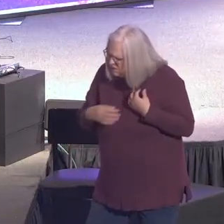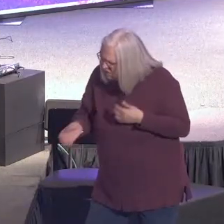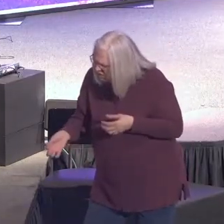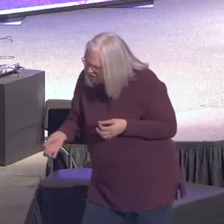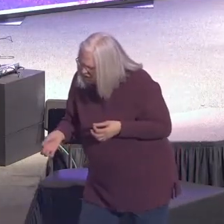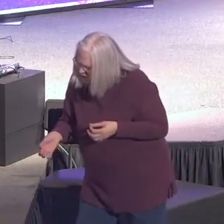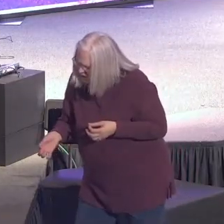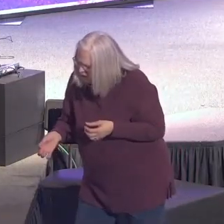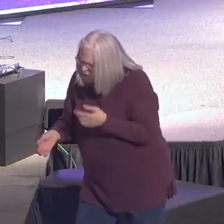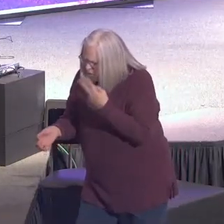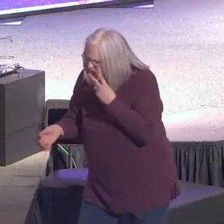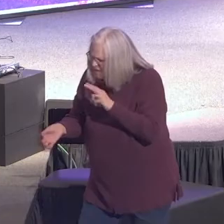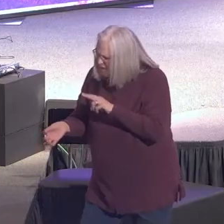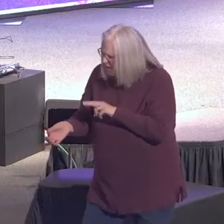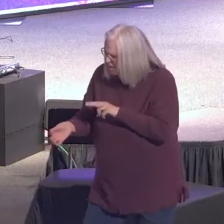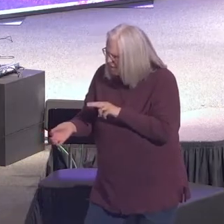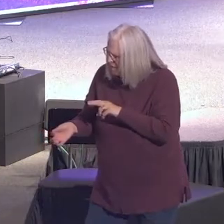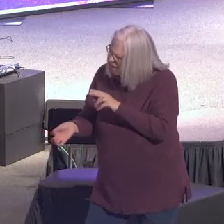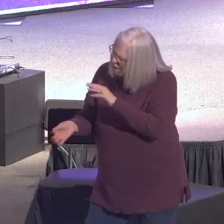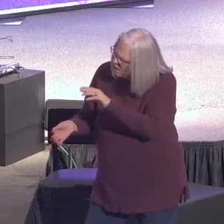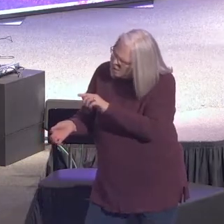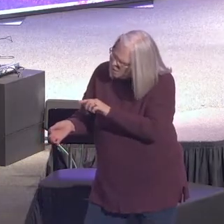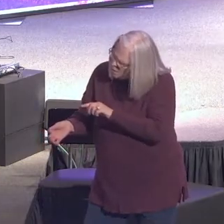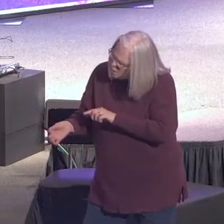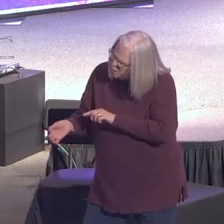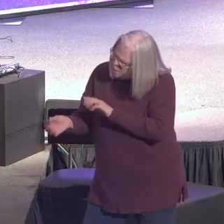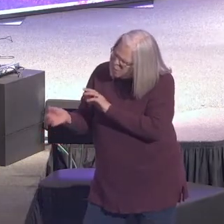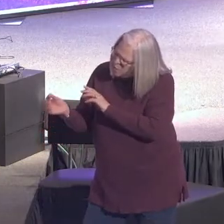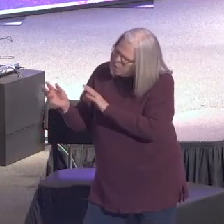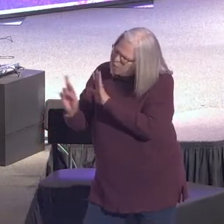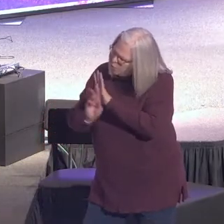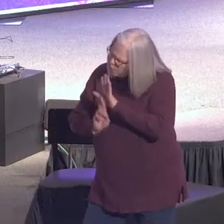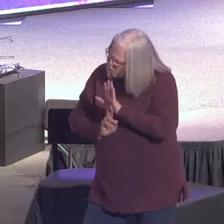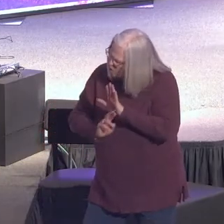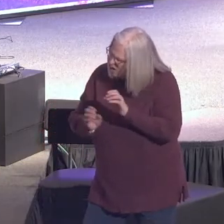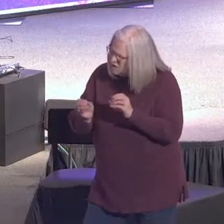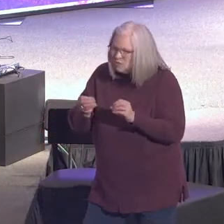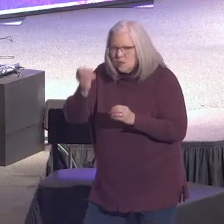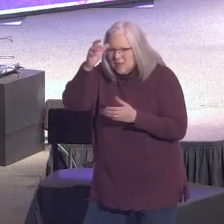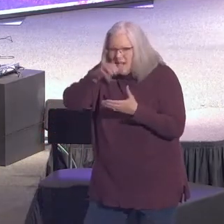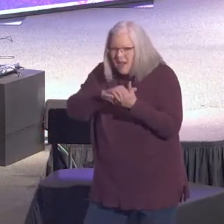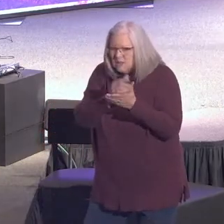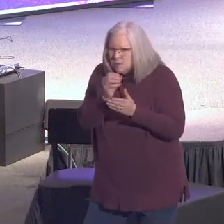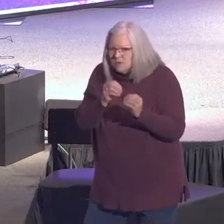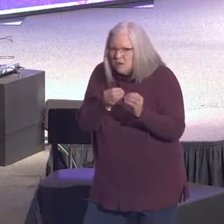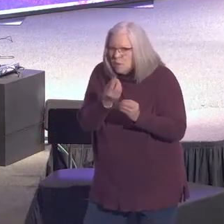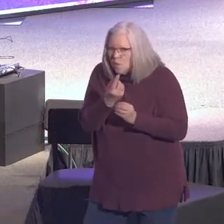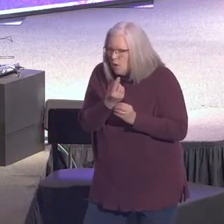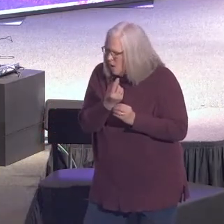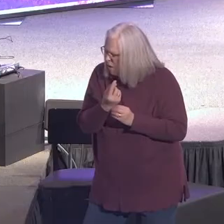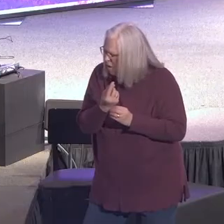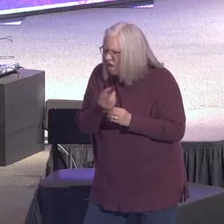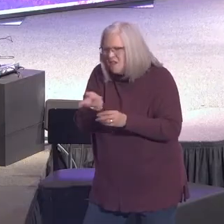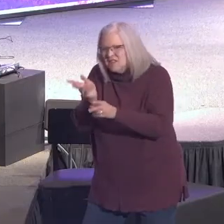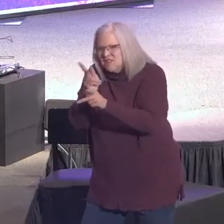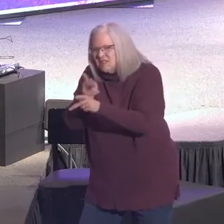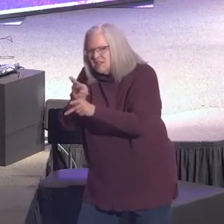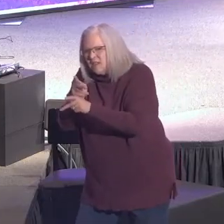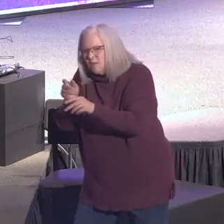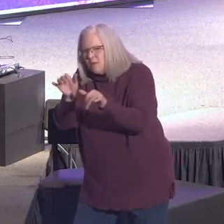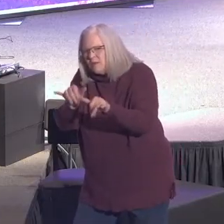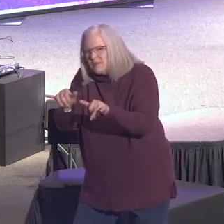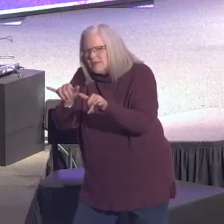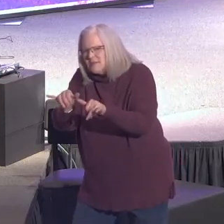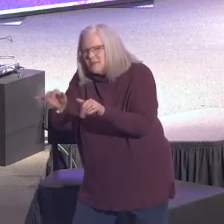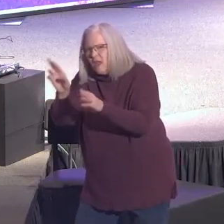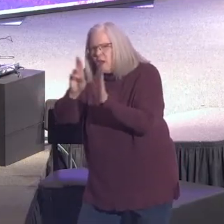realizes as she goes through those rules that she had with husband number one, that she is keeping the same rules with